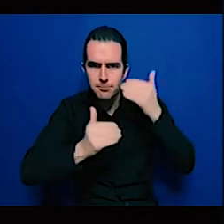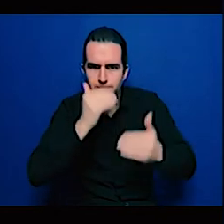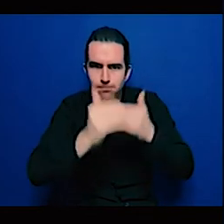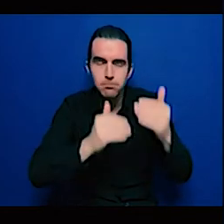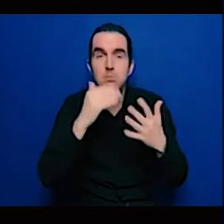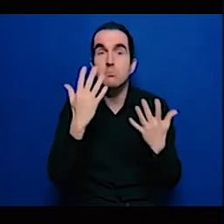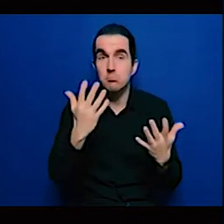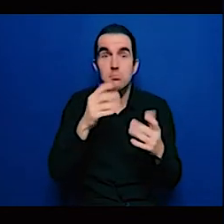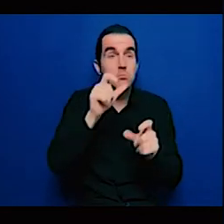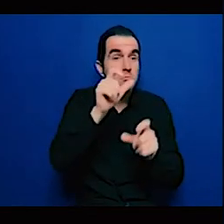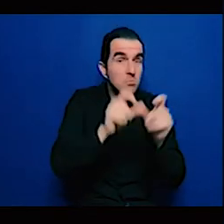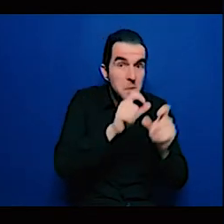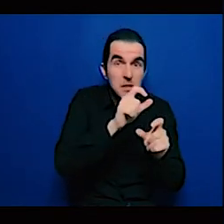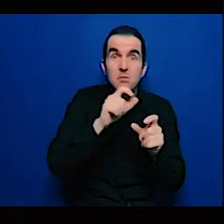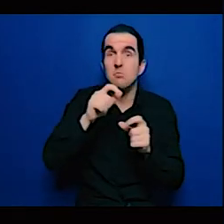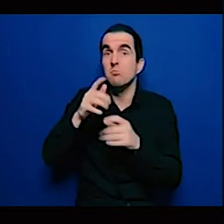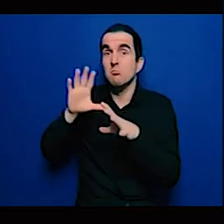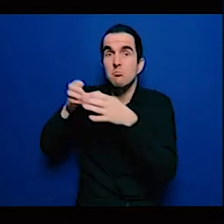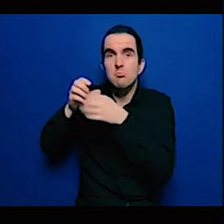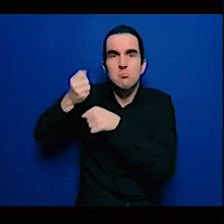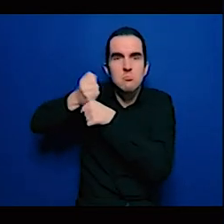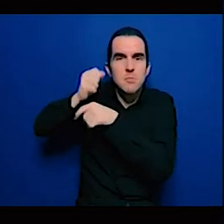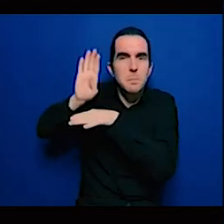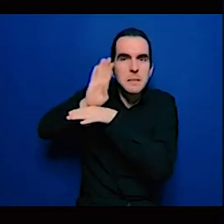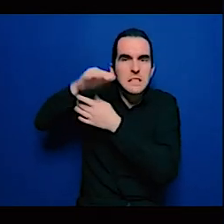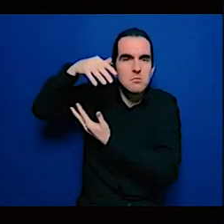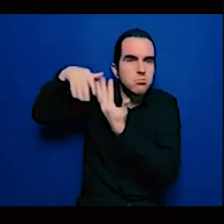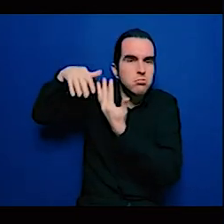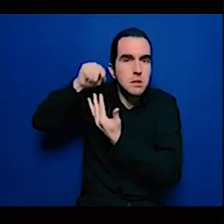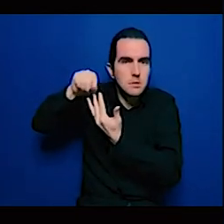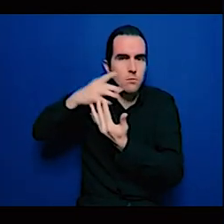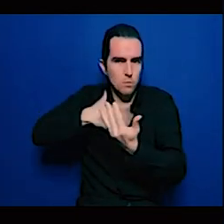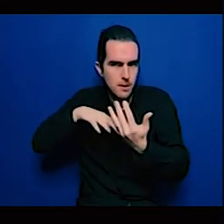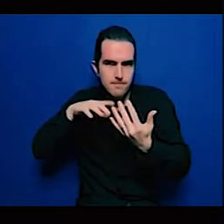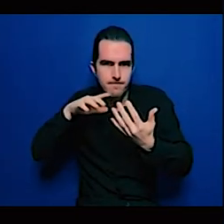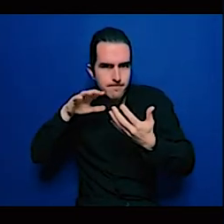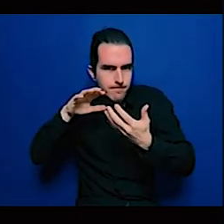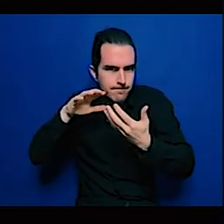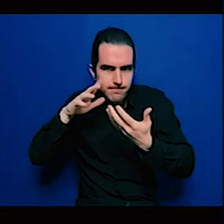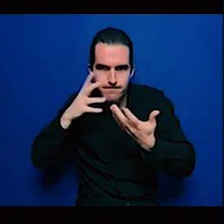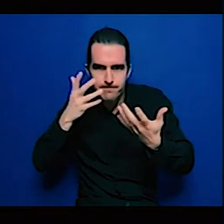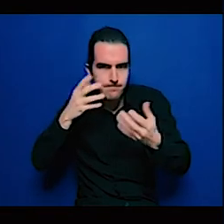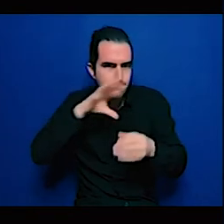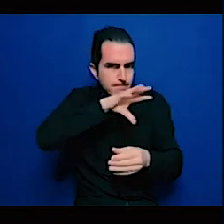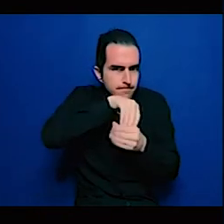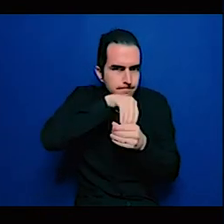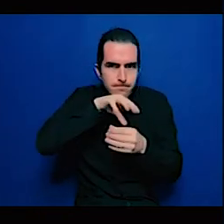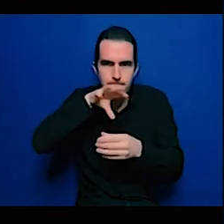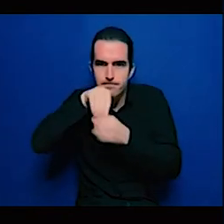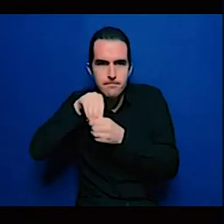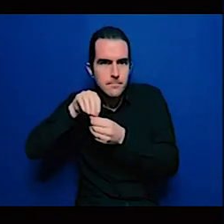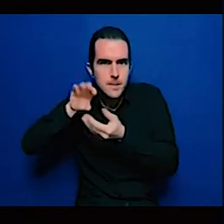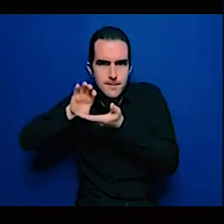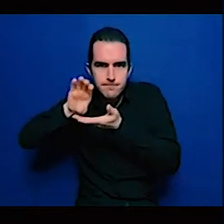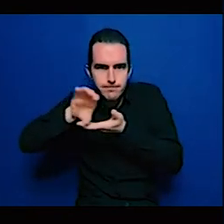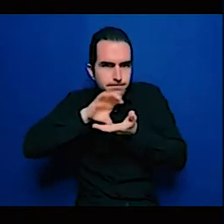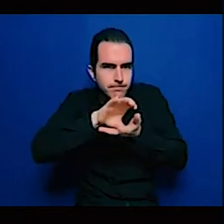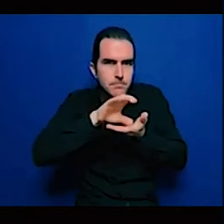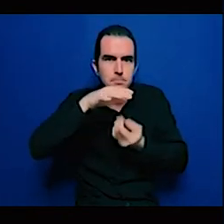I'm very happy to have taken part of this discussion and I thank you for having organized this thank you very much